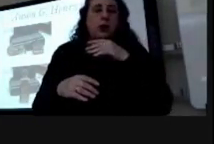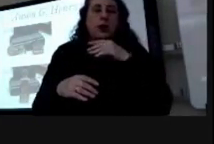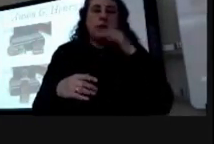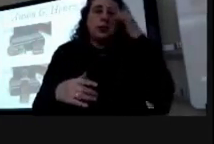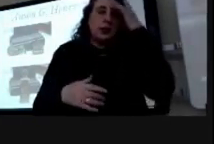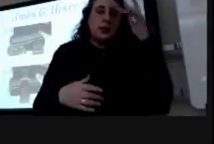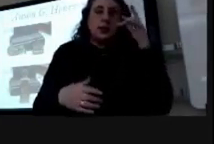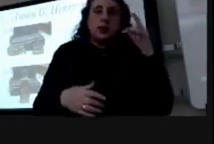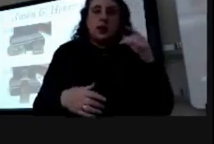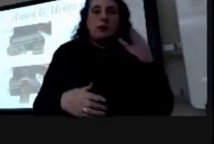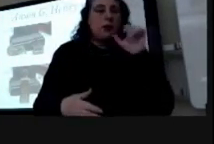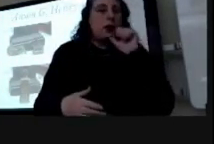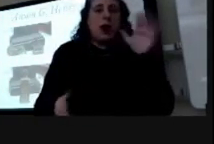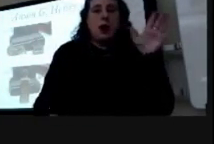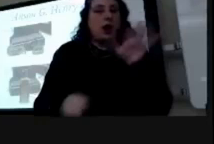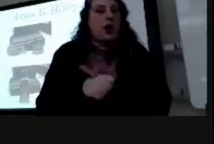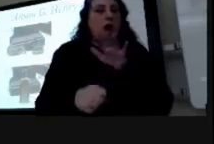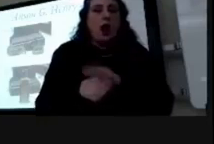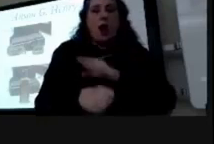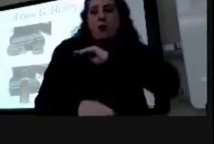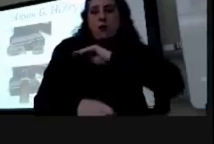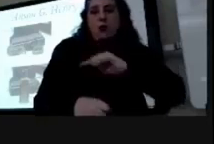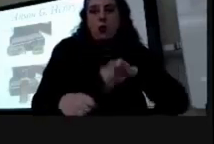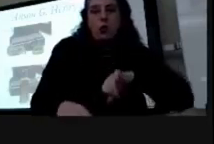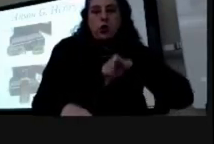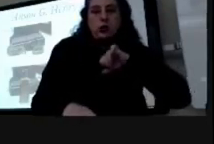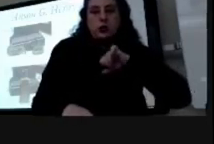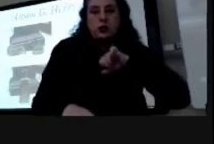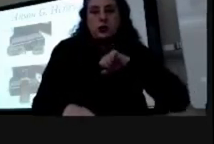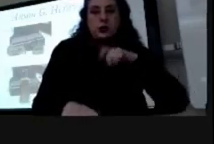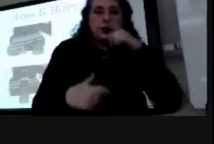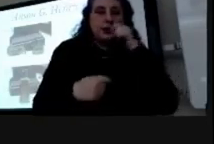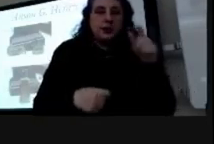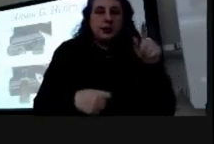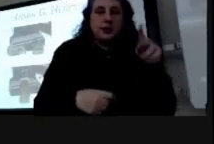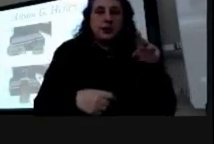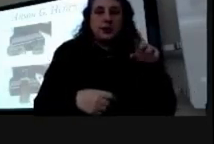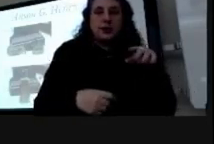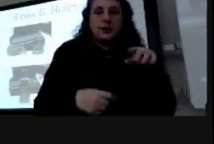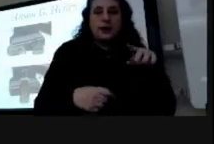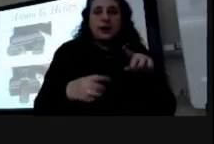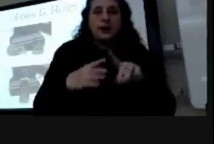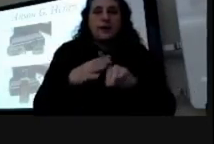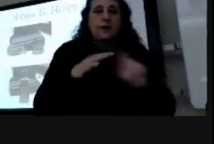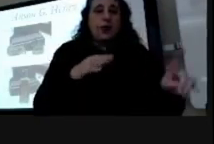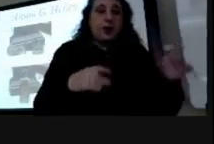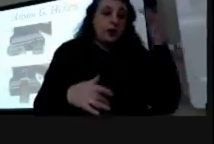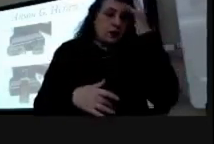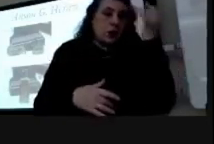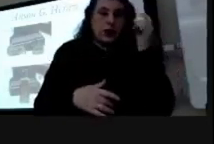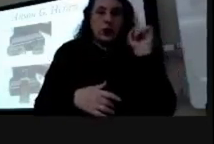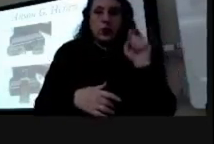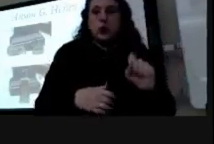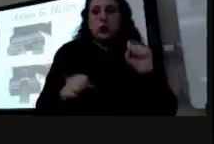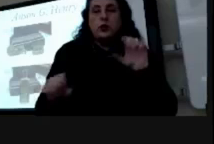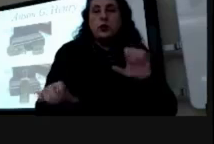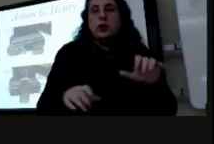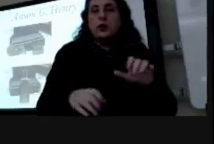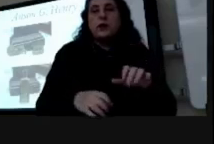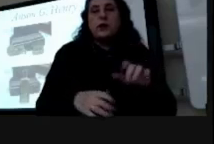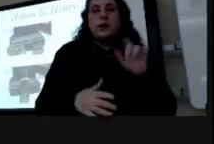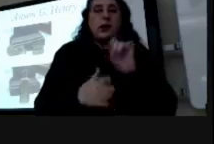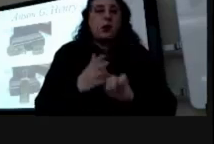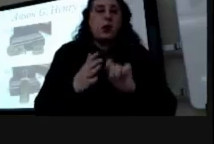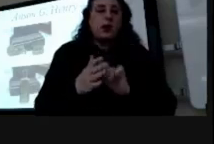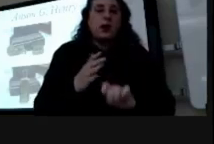um which interestingly enough fleeing the disease is probably the only thing we could have could have done and he wrote all this